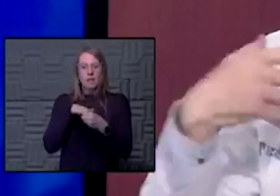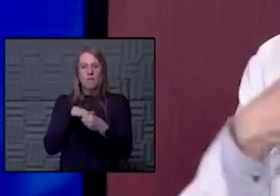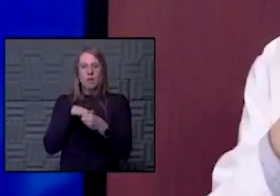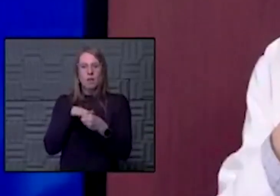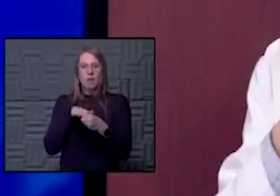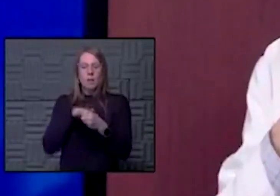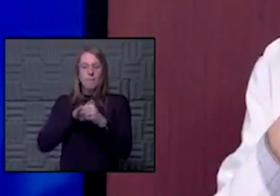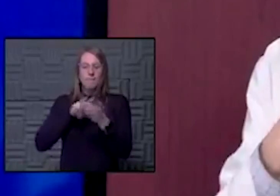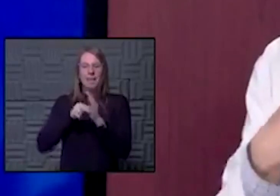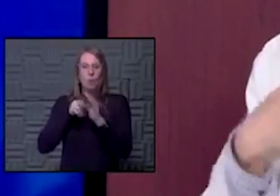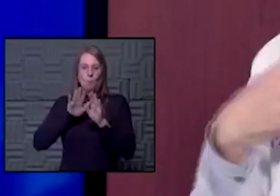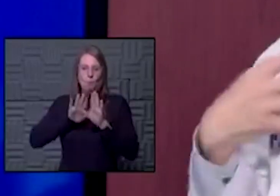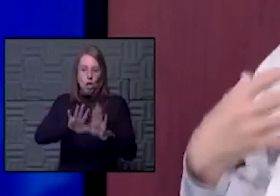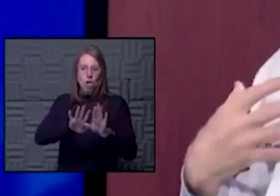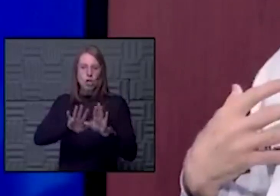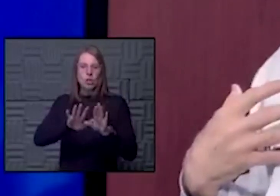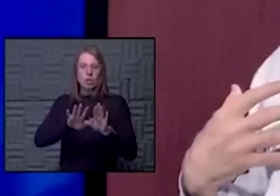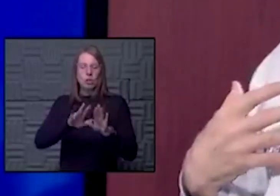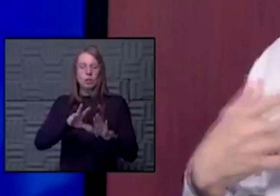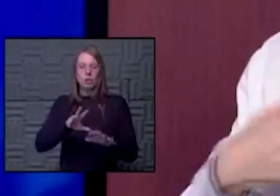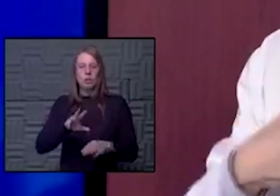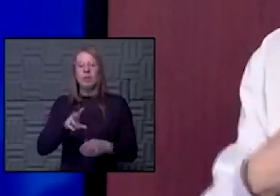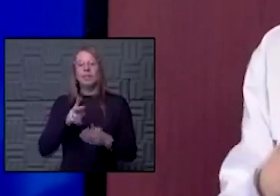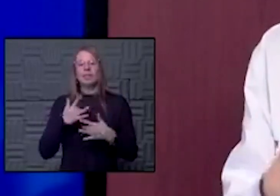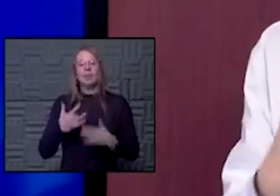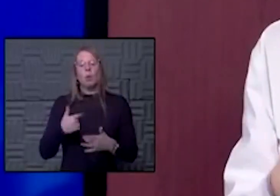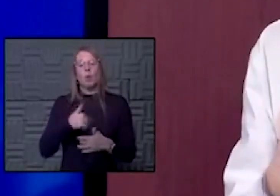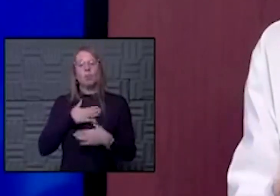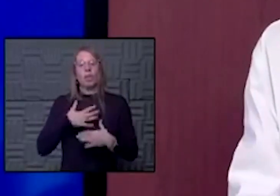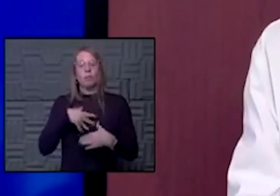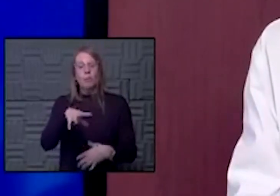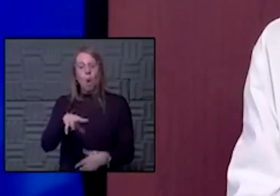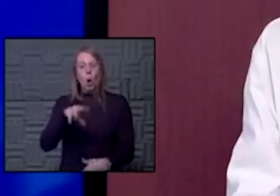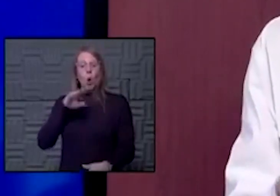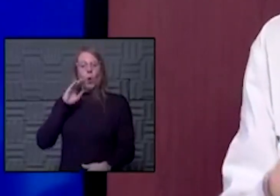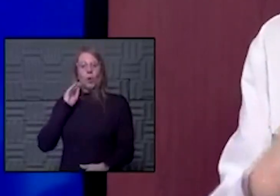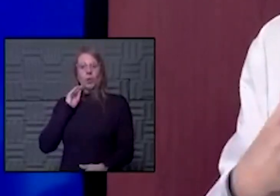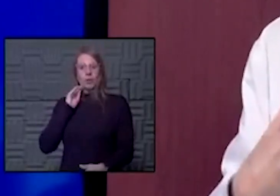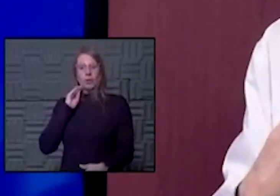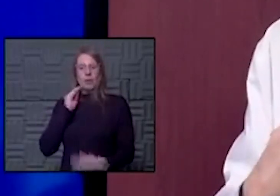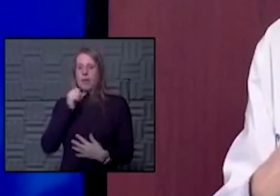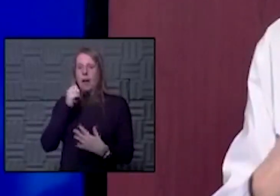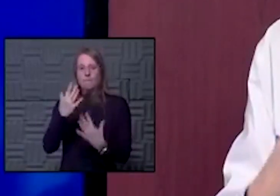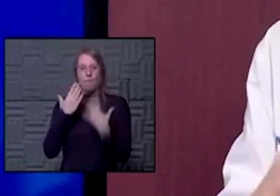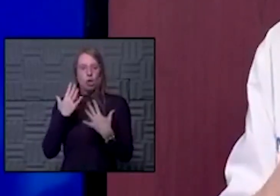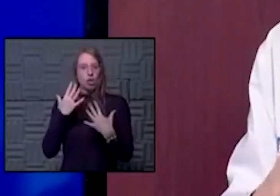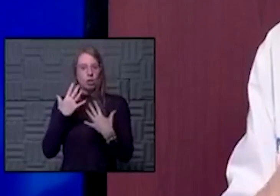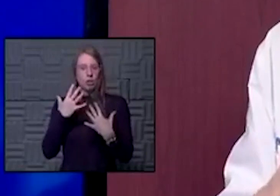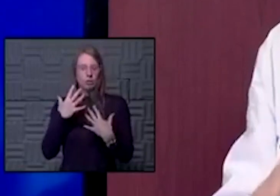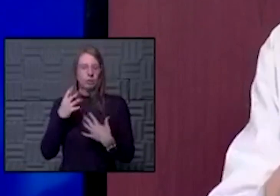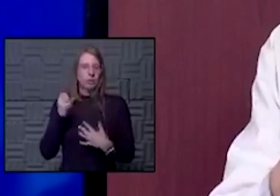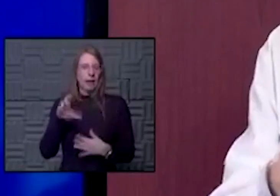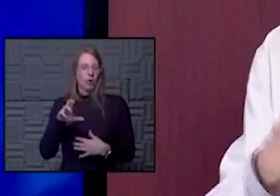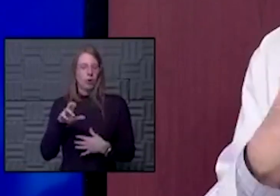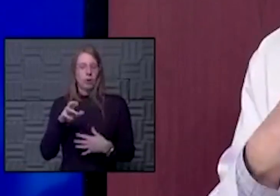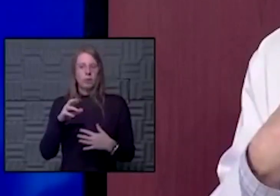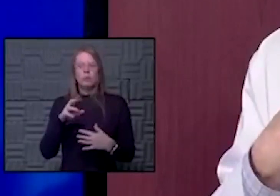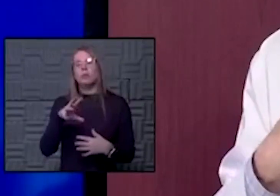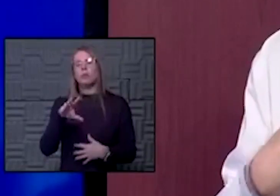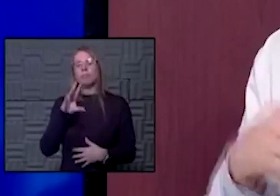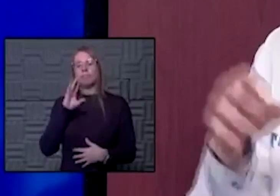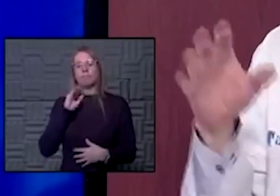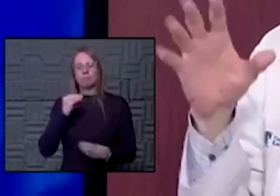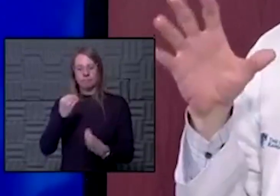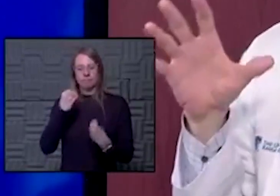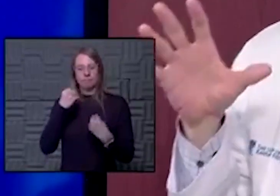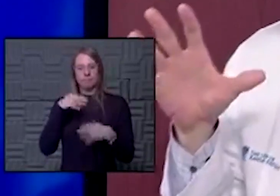in. Normally, when we breathe, we pull air in. And so the lungs, it works because we expand our lungs, it creates a bit of a negative pressure and air moves into